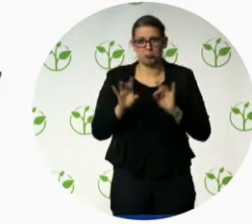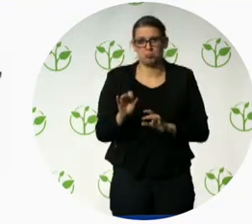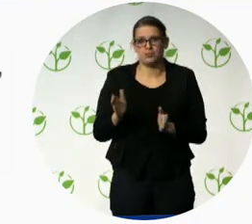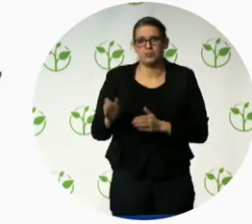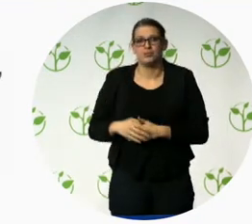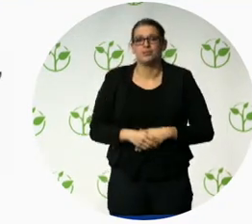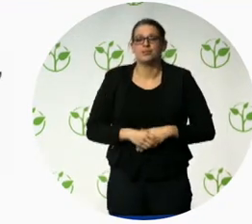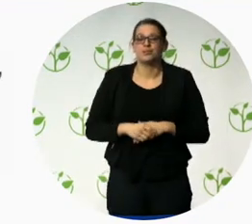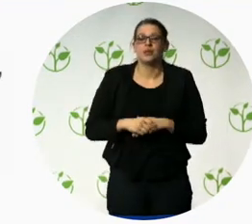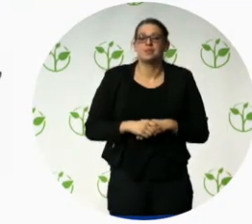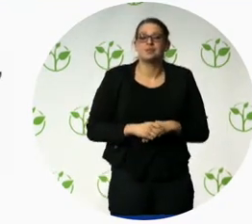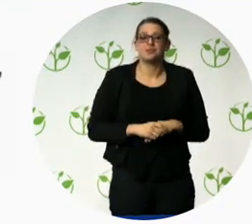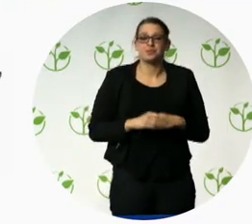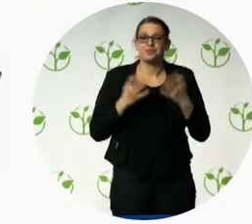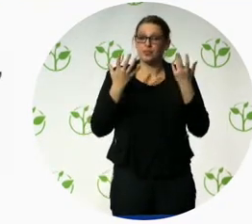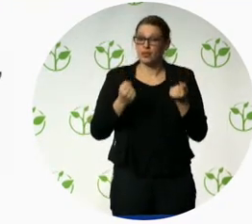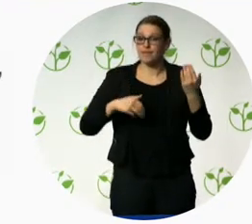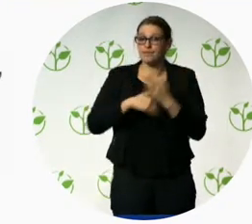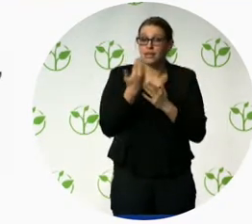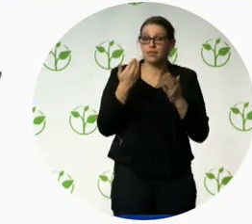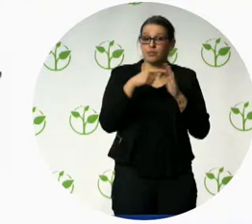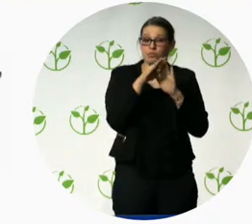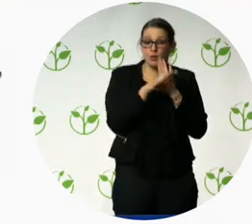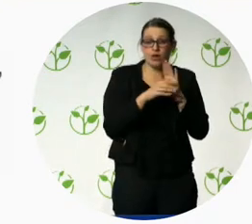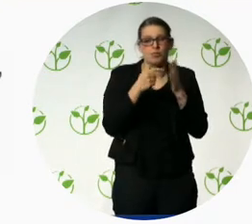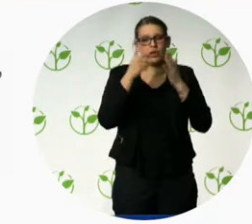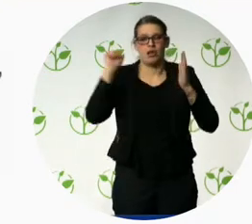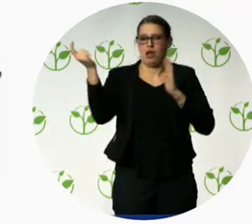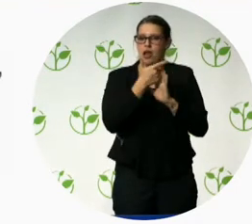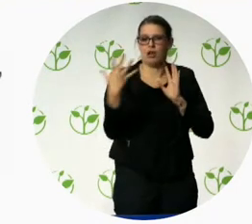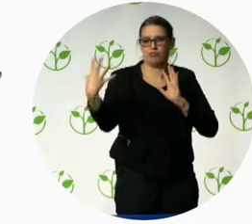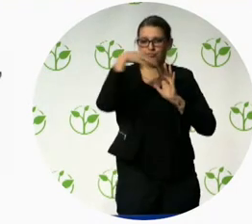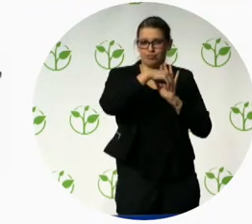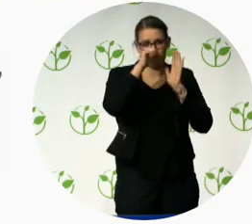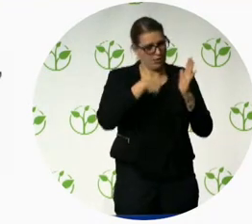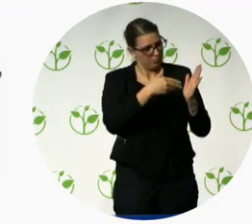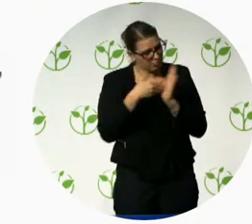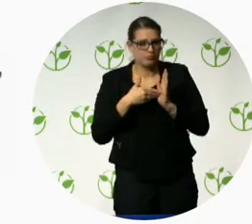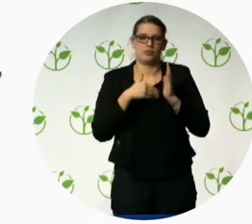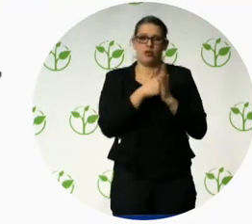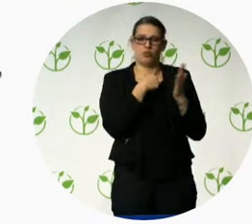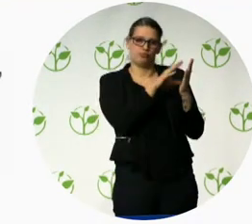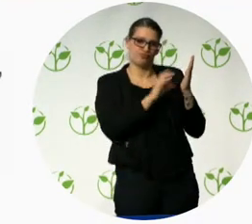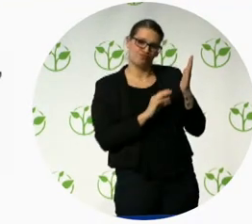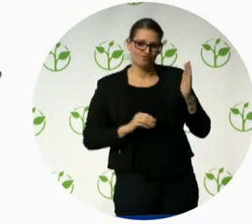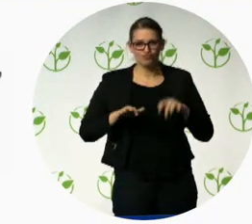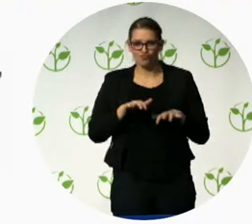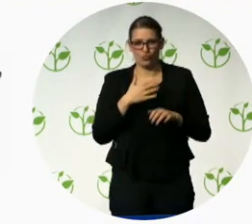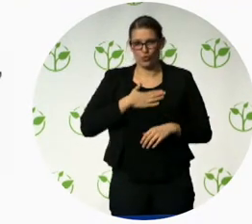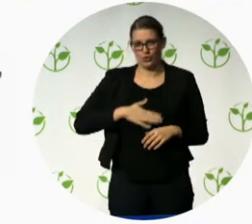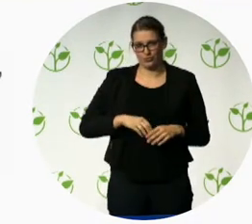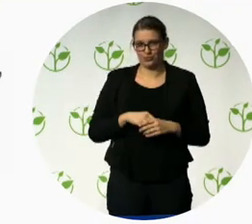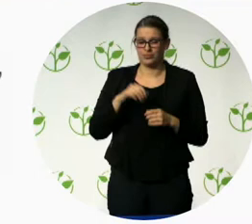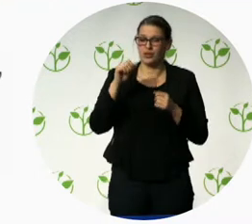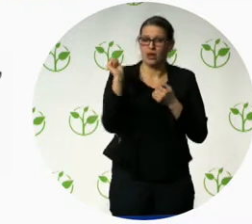authoring is a subject that we're driving into our customers. We're driving into our own internal teams. We have videos on how to do good,